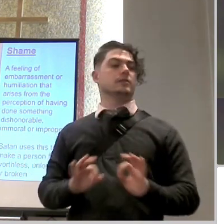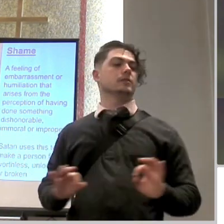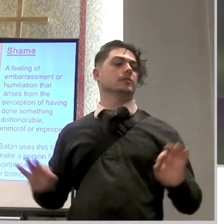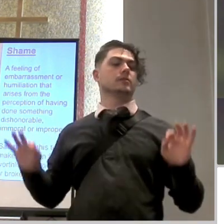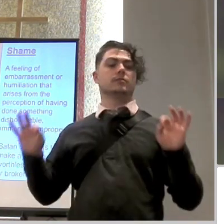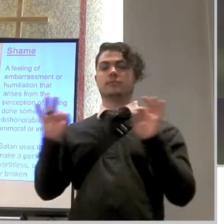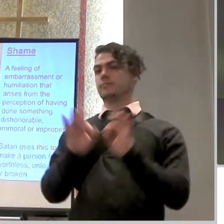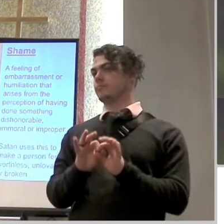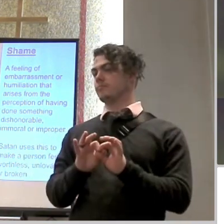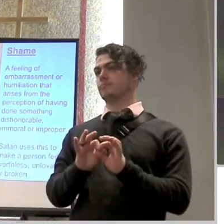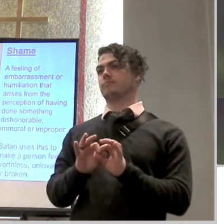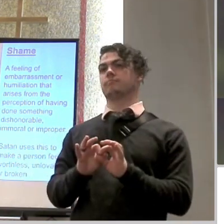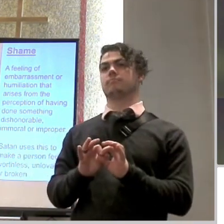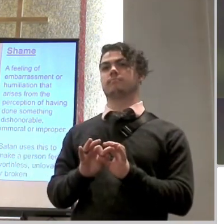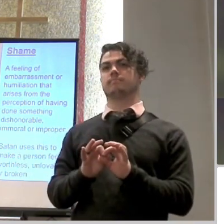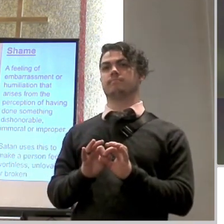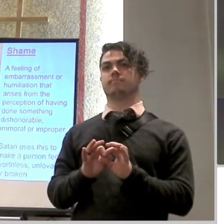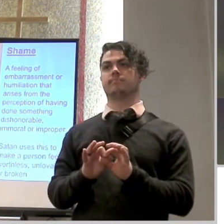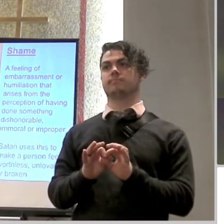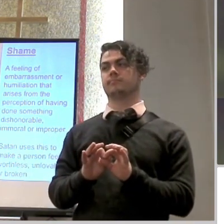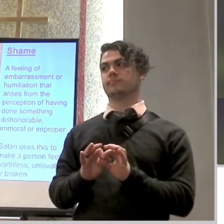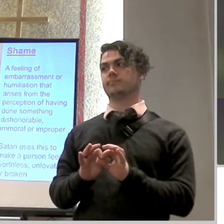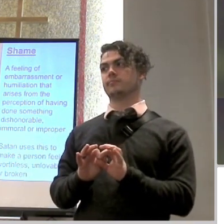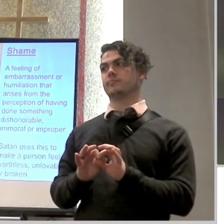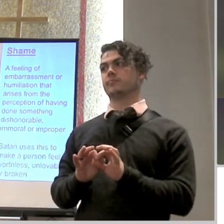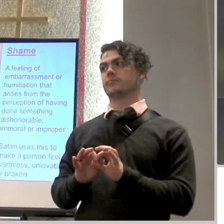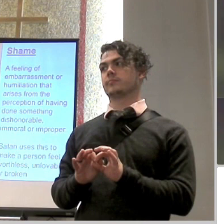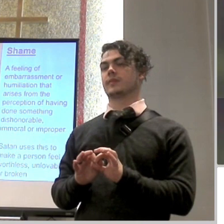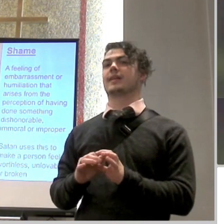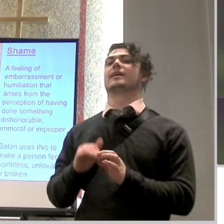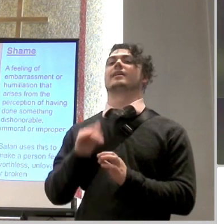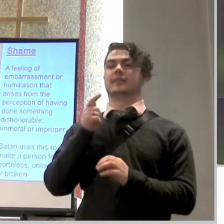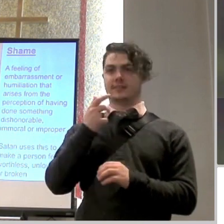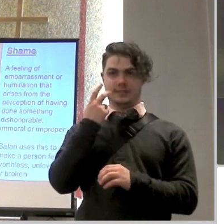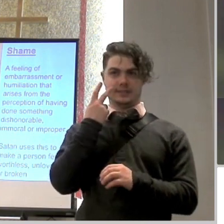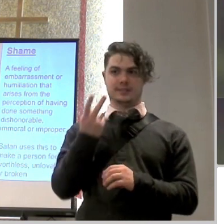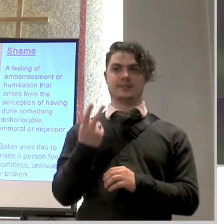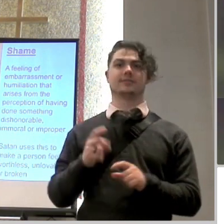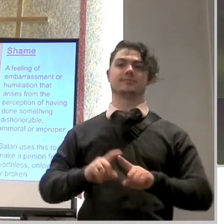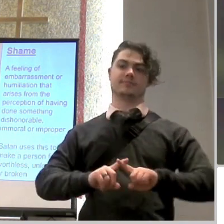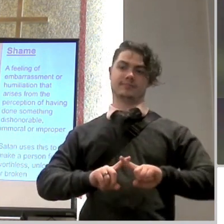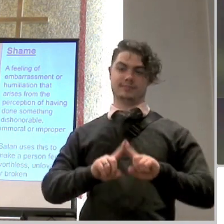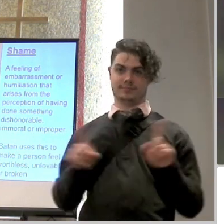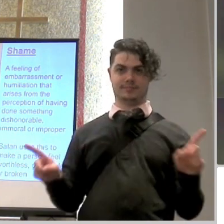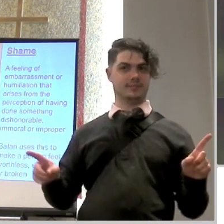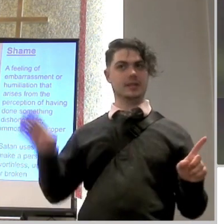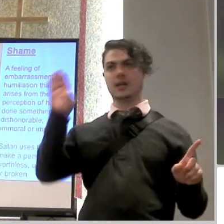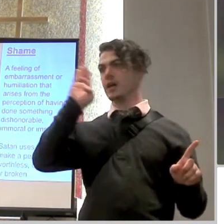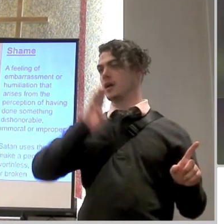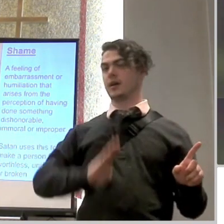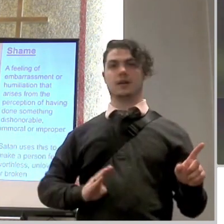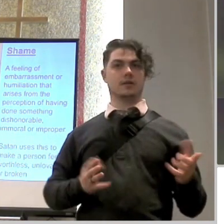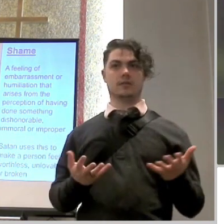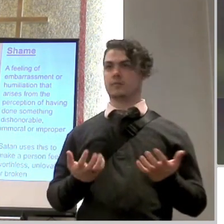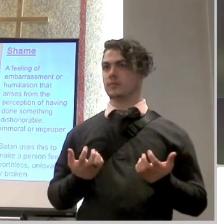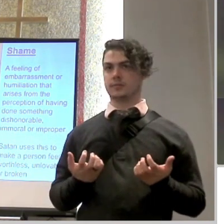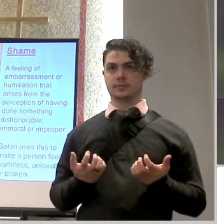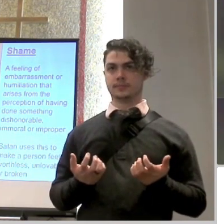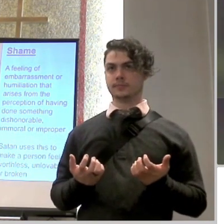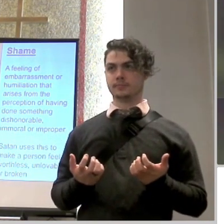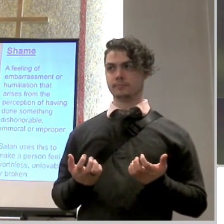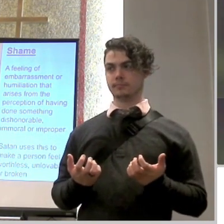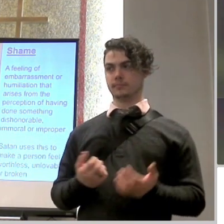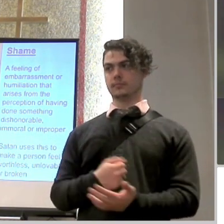unlovable or broken and you can see right away this is in direct opposition to what god would want us to feel right